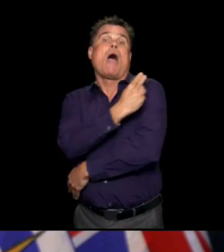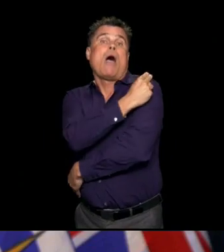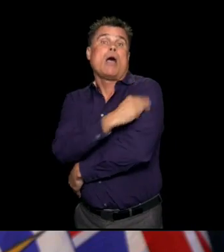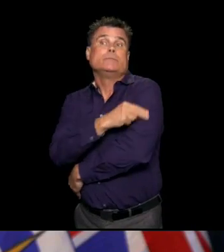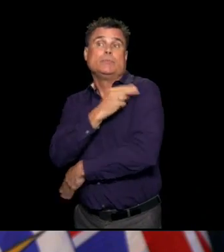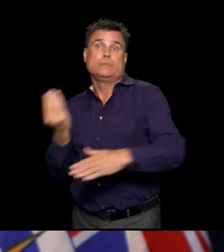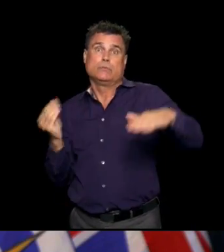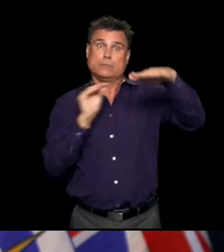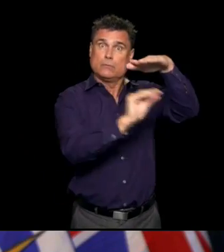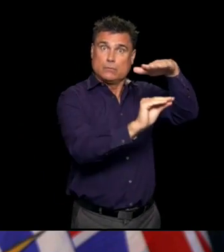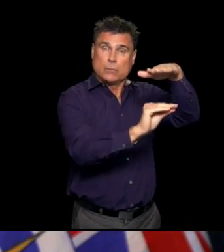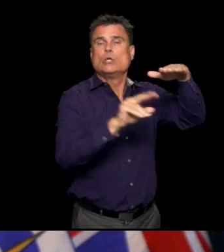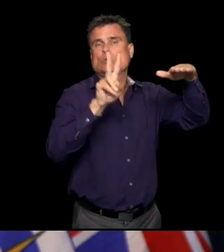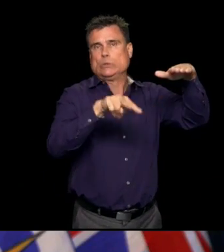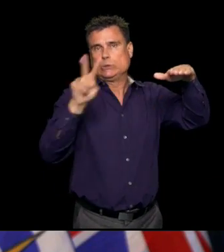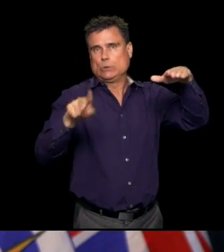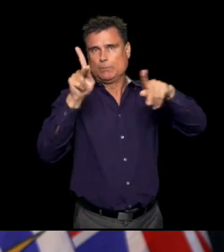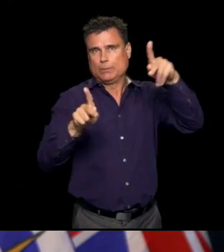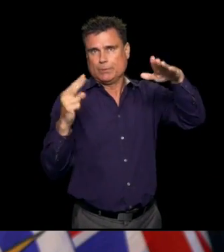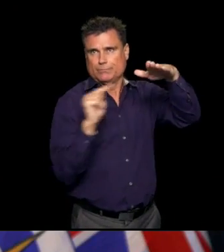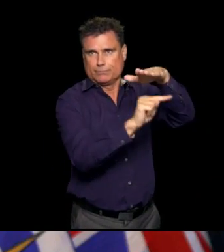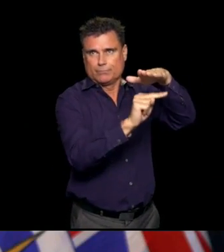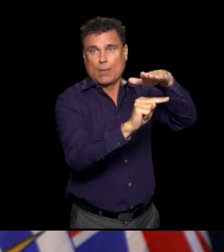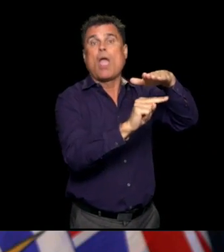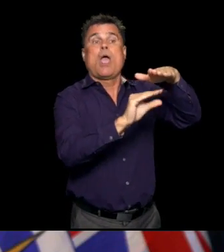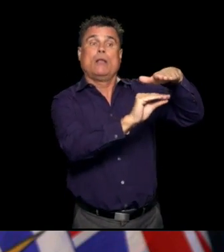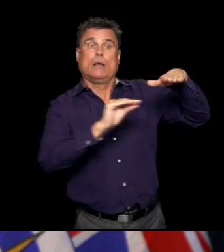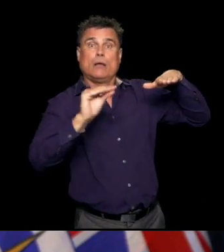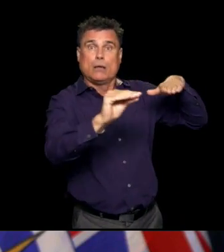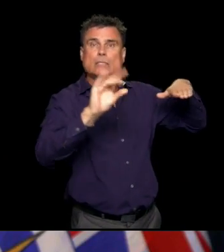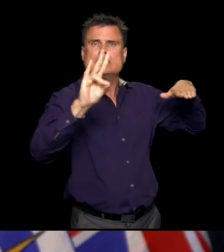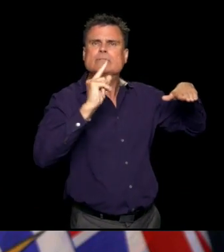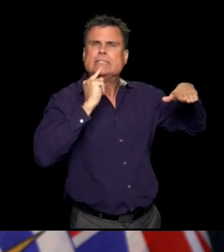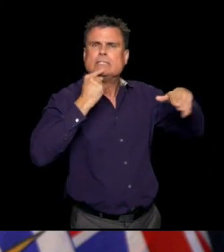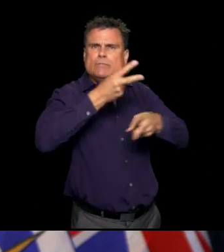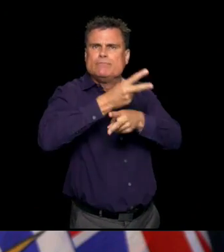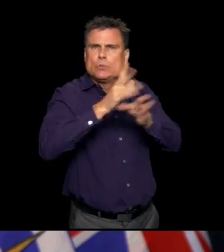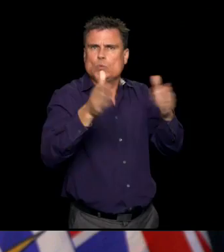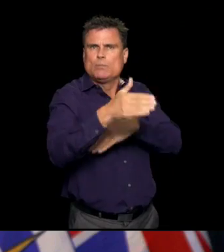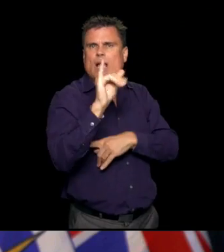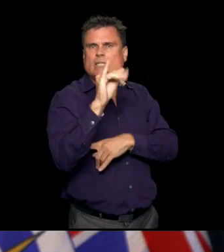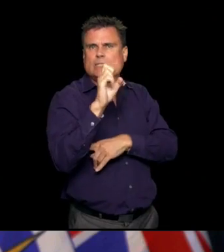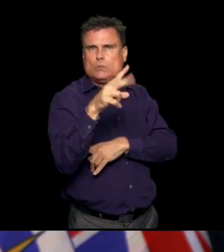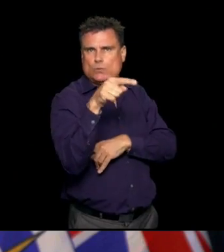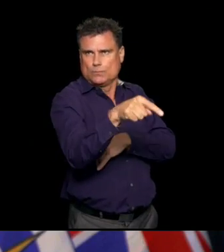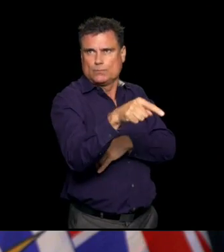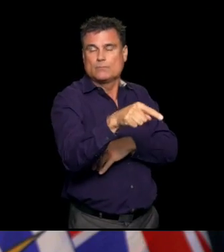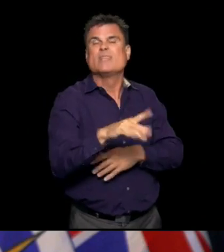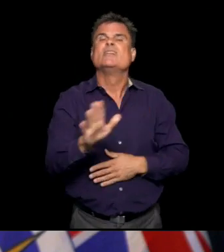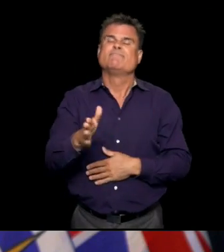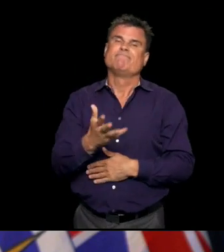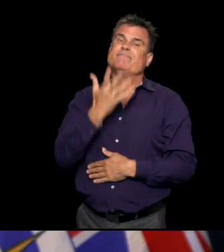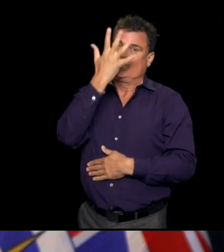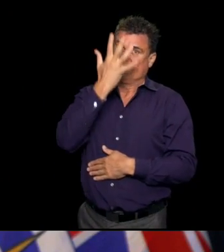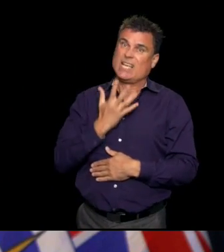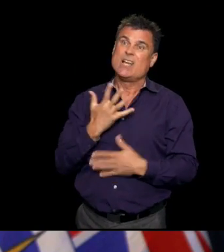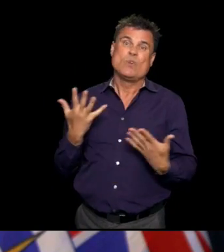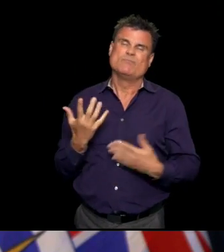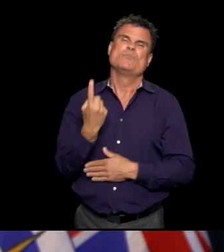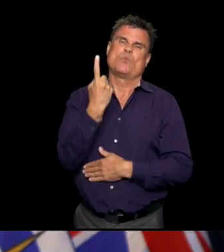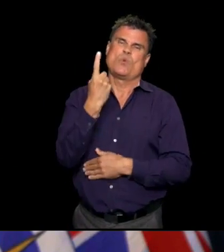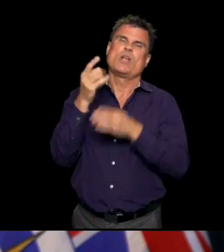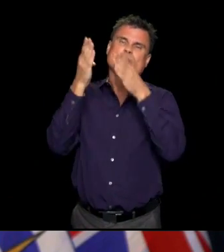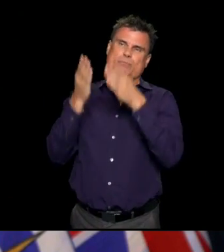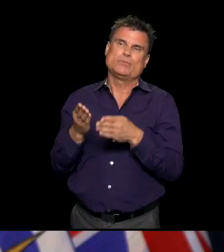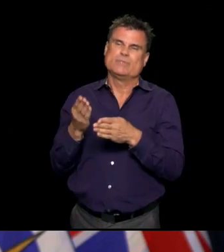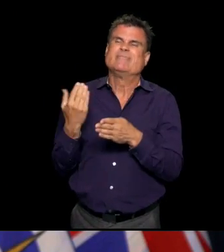22 are in hospital, so 7 of whom are in critical care or ICU. We unfortunately have one new death to report today,